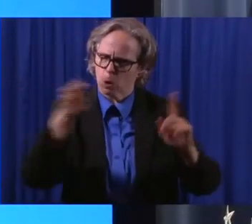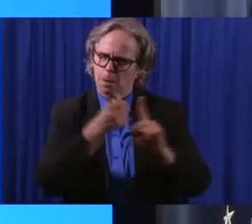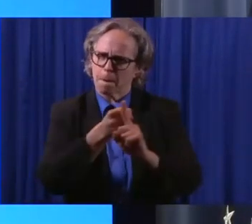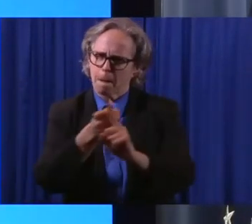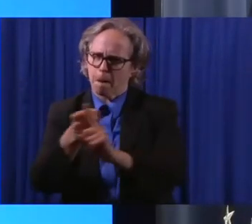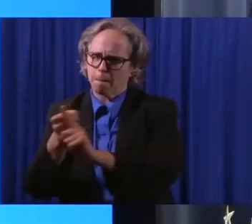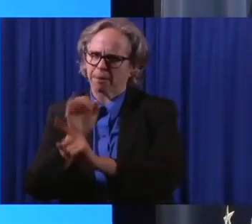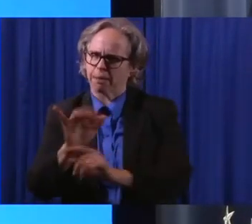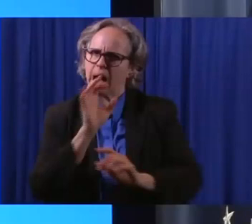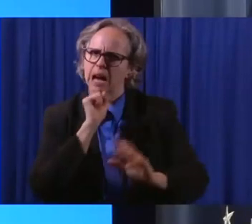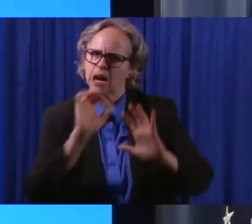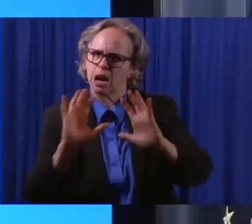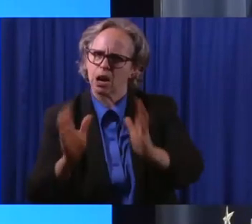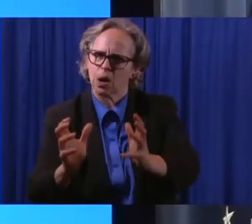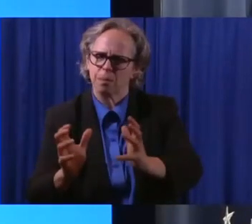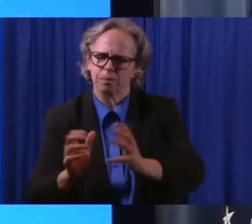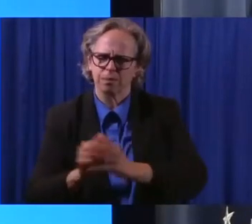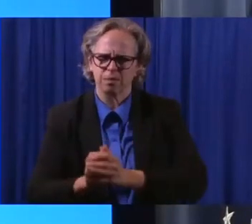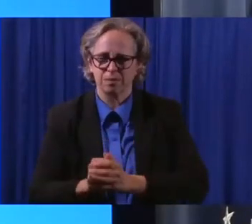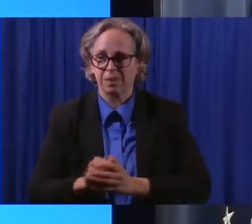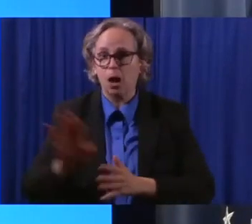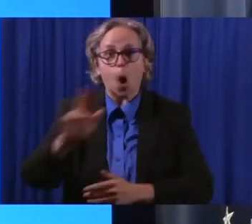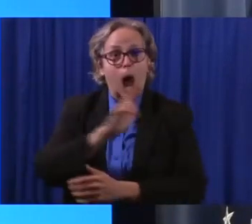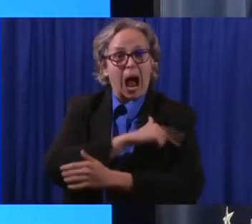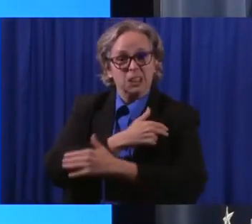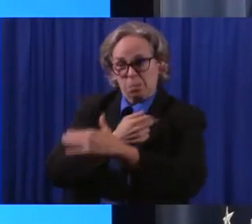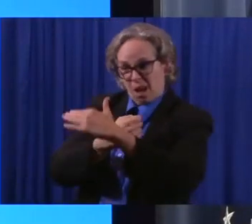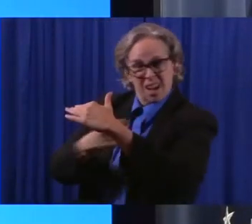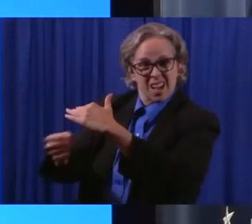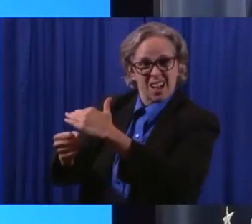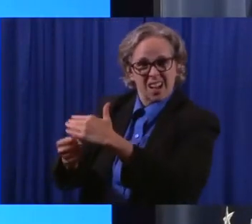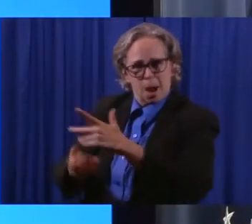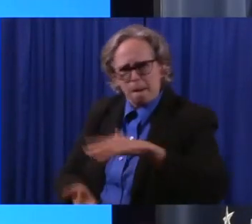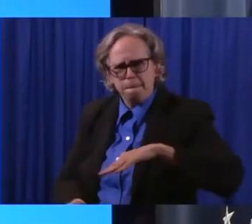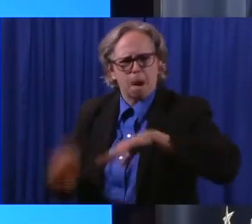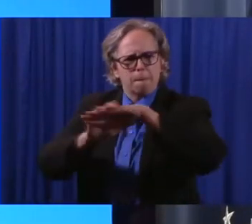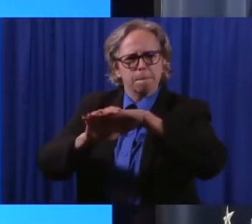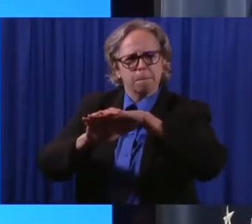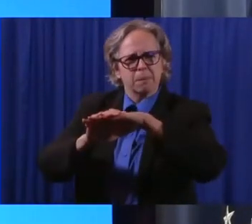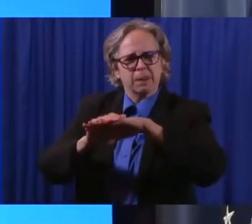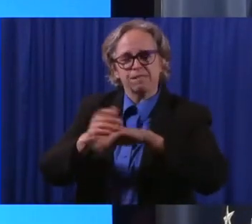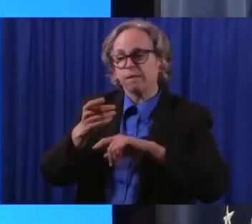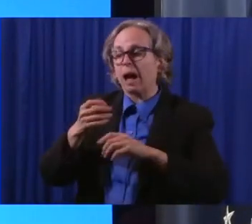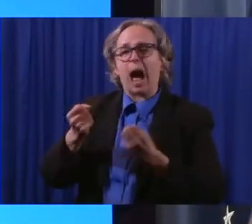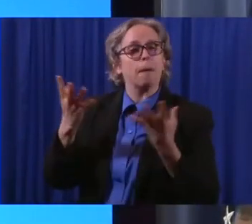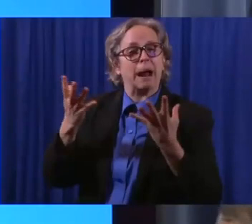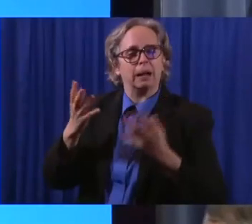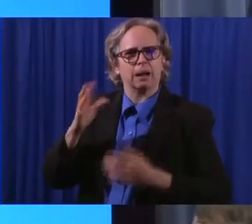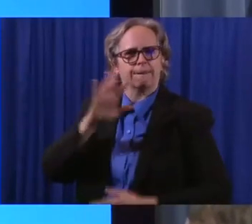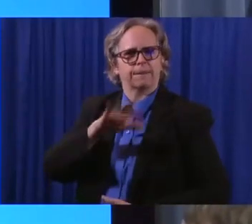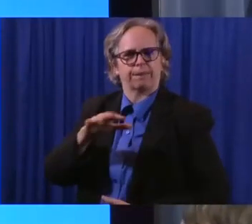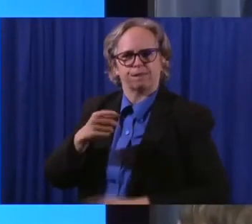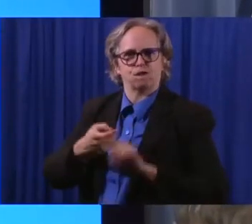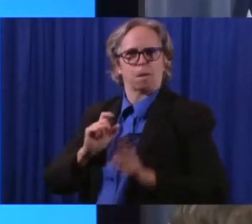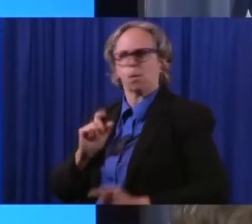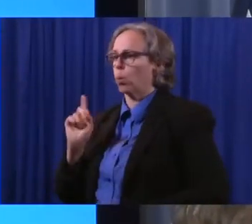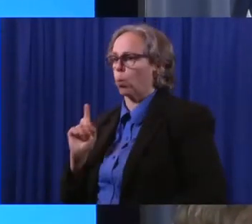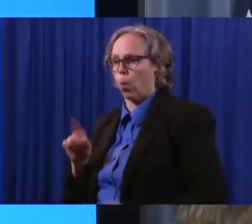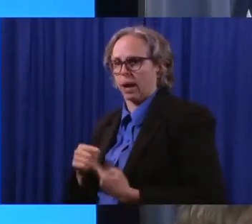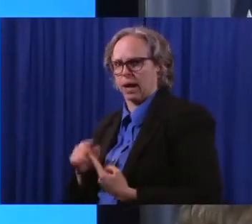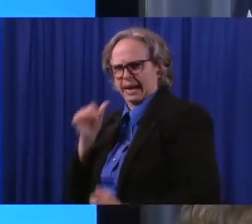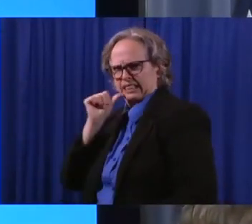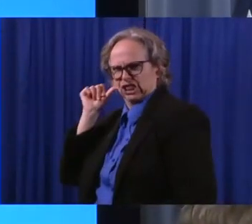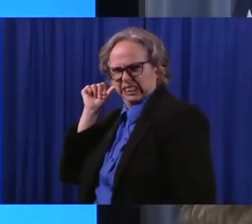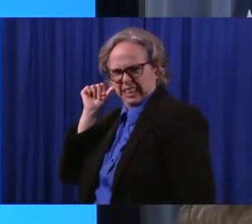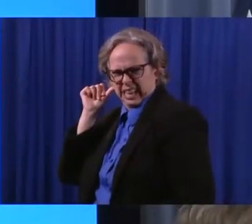Hospitalizations are up by 55 and we'll look at the chart, total chart starting at the bottom. If we look at last